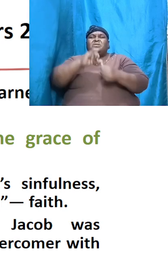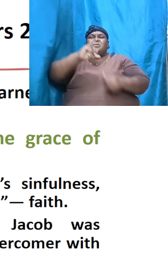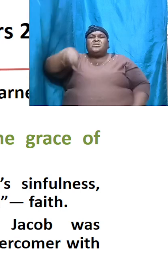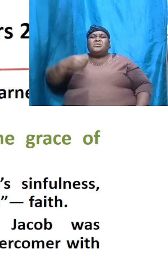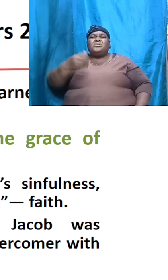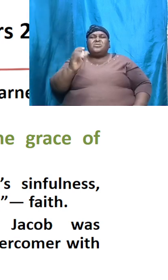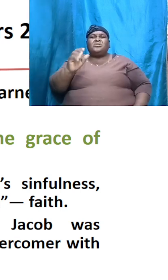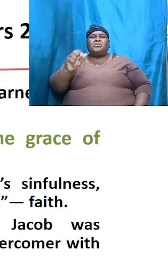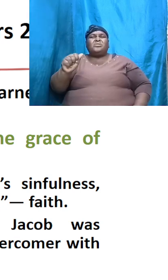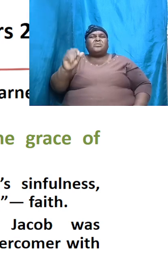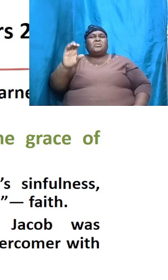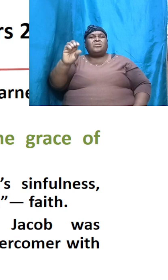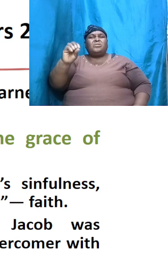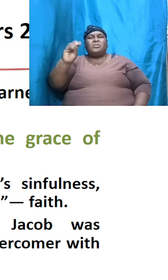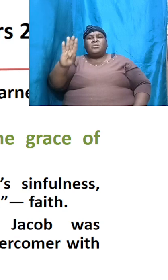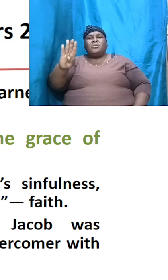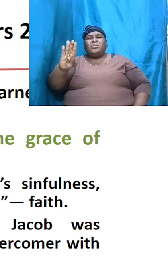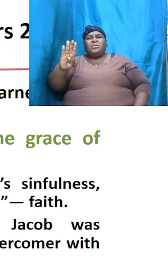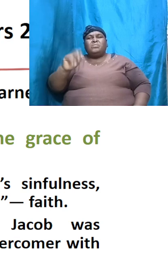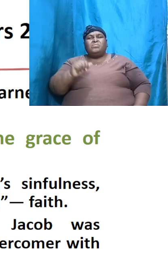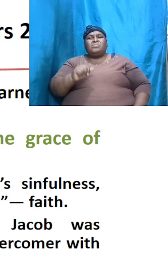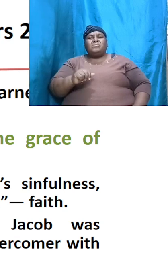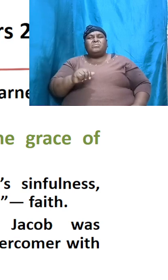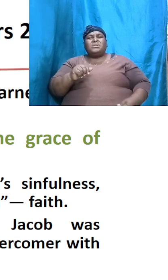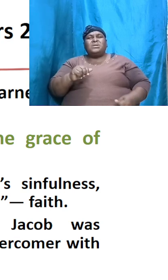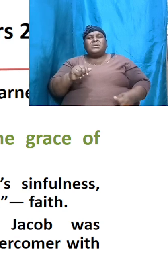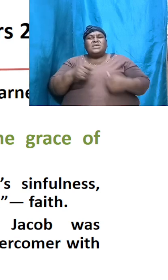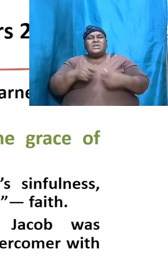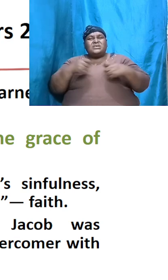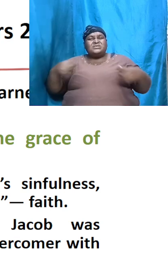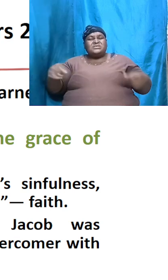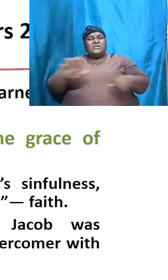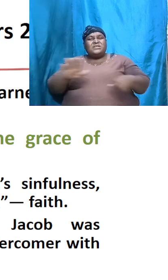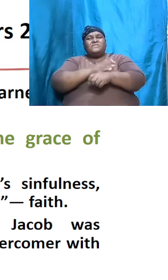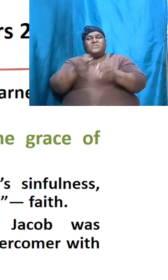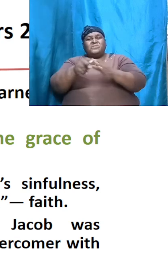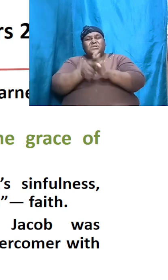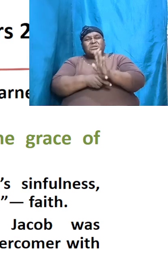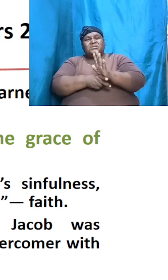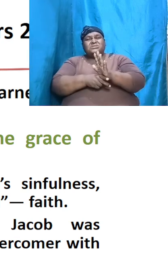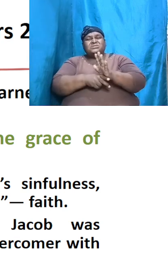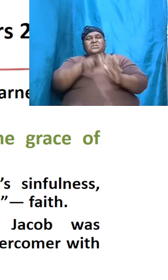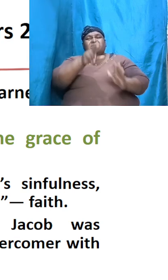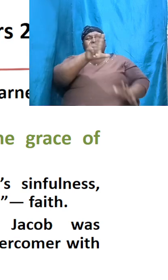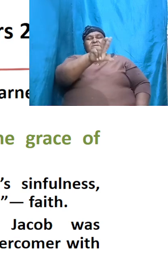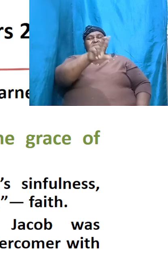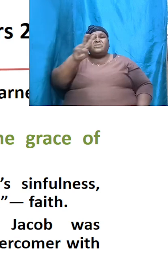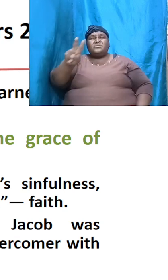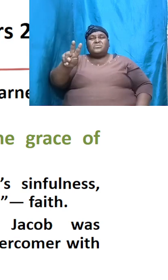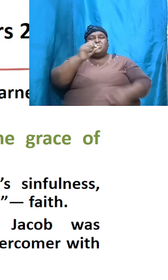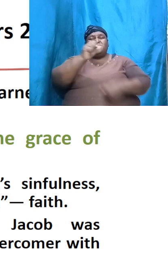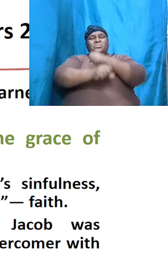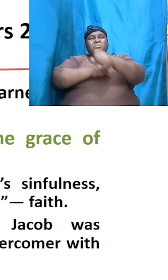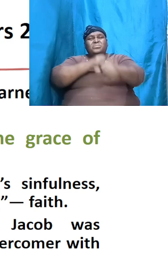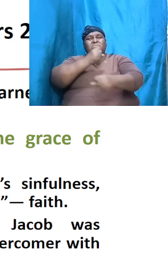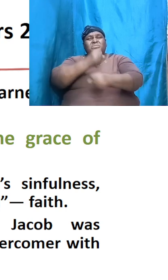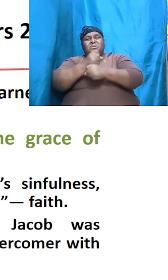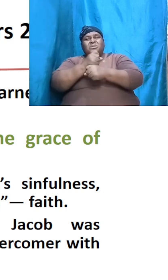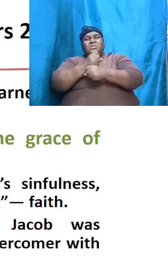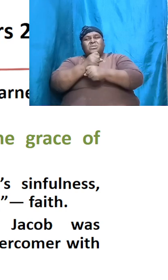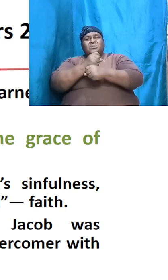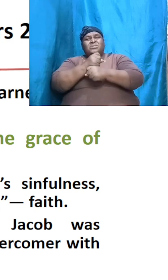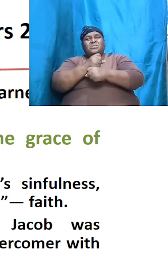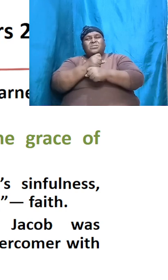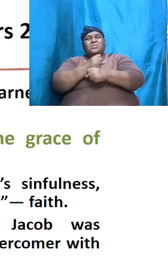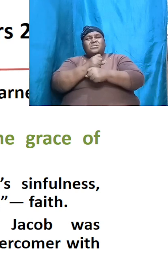and we look at the amount of years you're talking roughly 32 years 32 years worth of